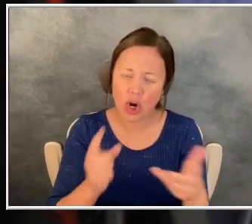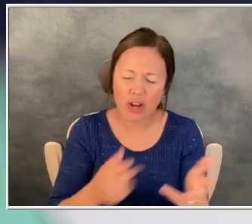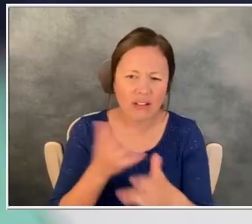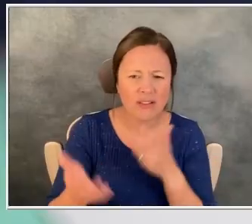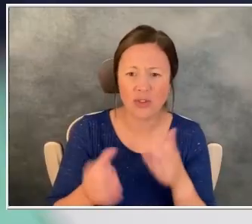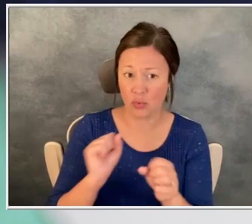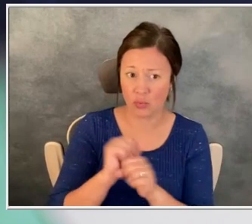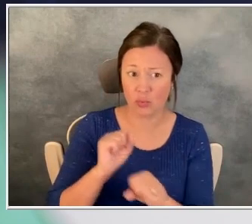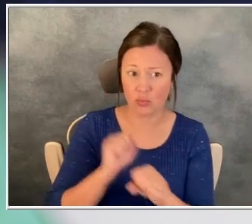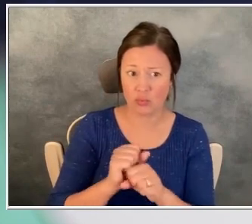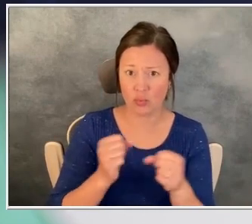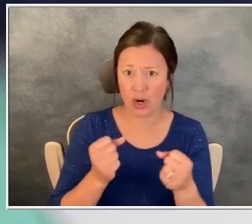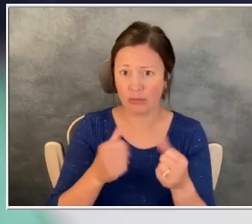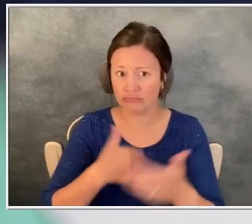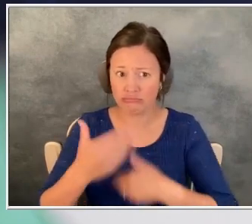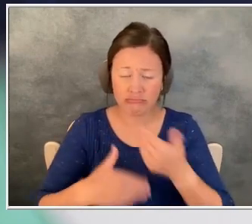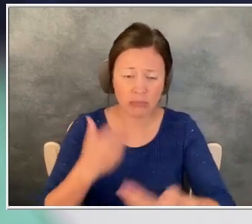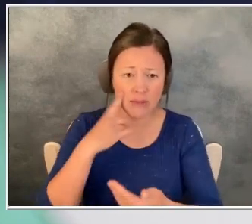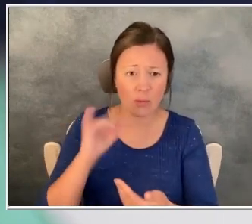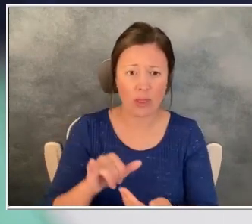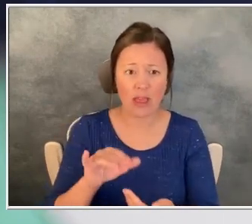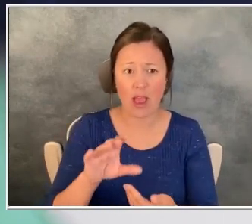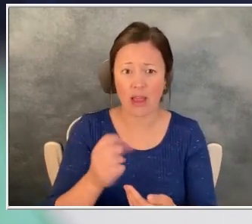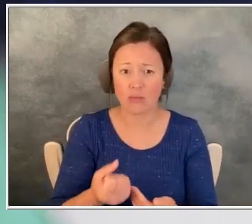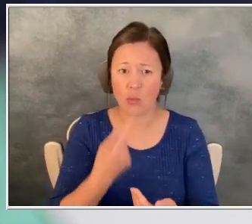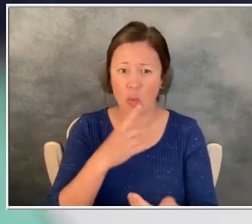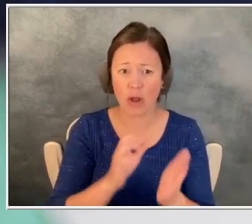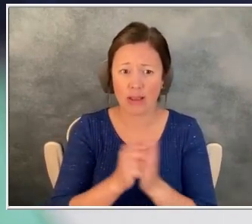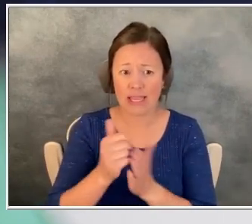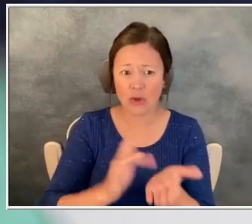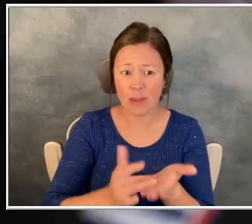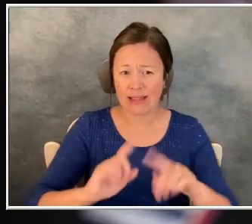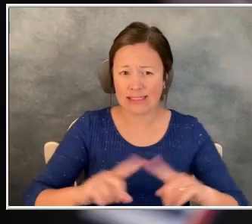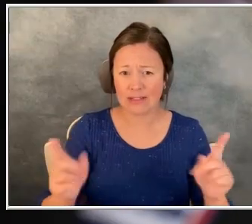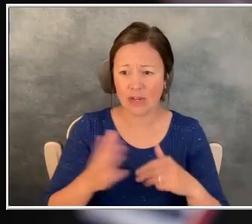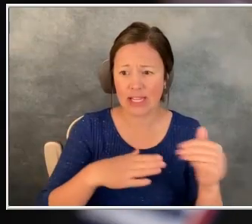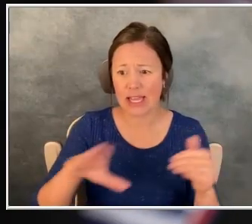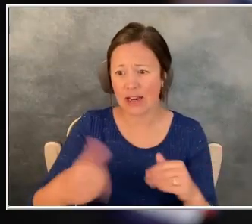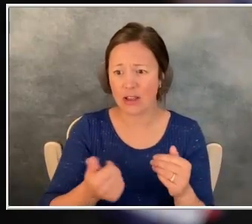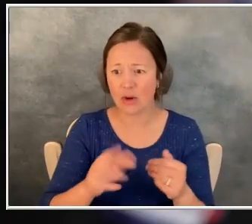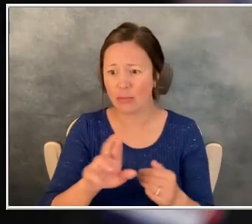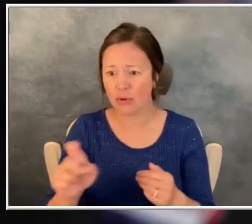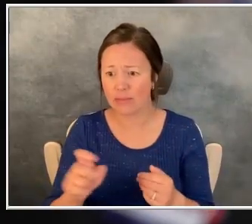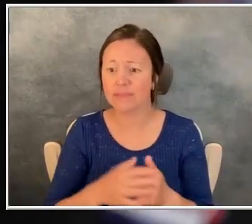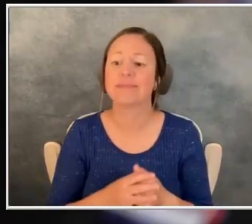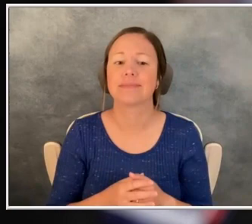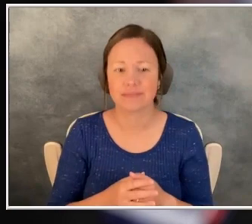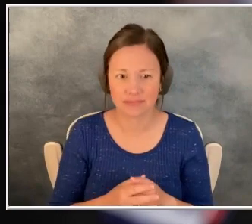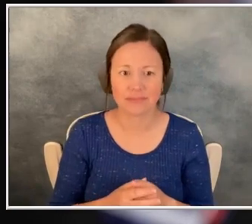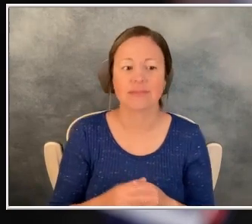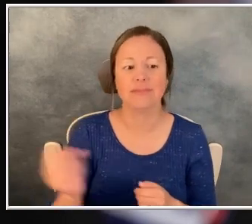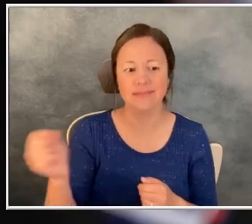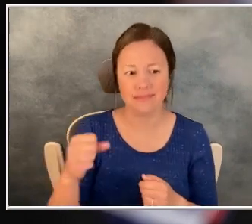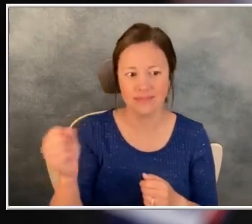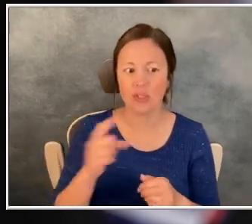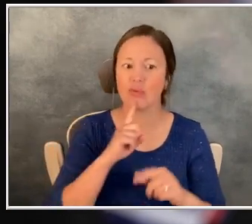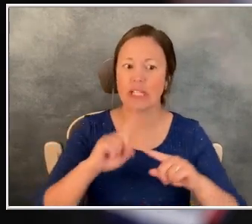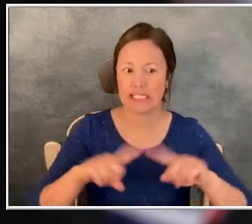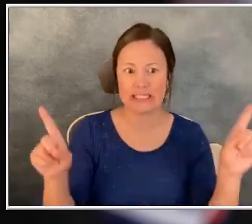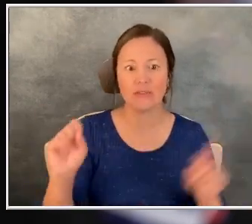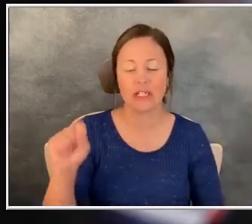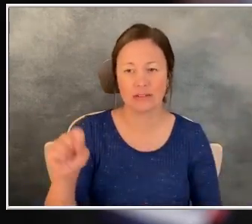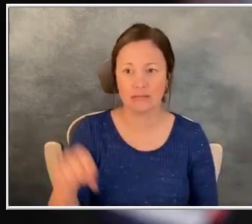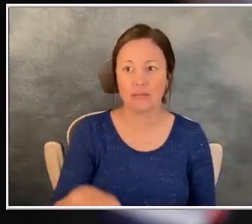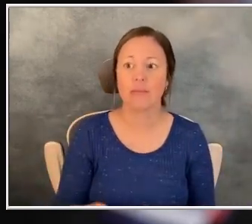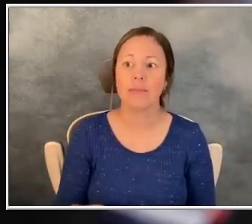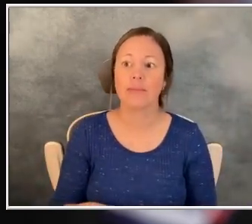oral cancer drugs much different than other prescriptions? It is. It is very different. You know,